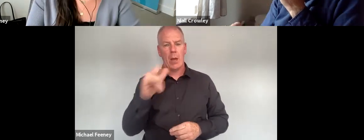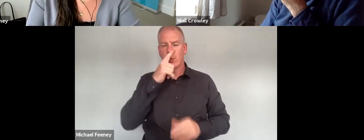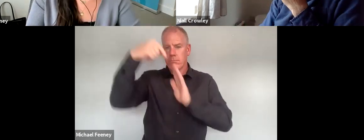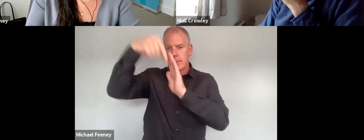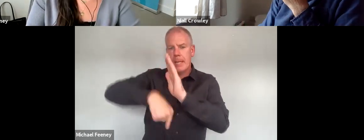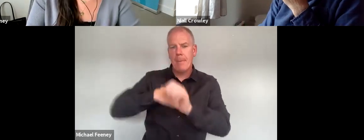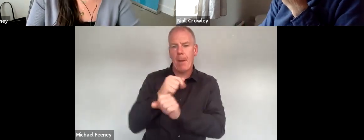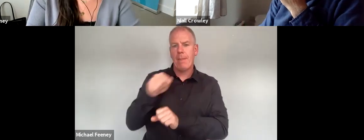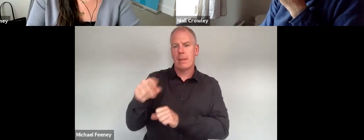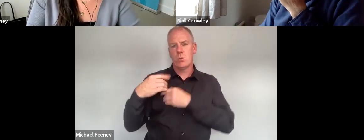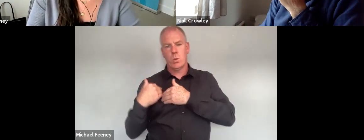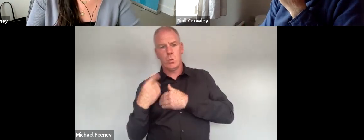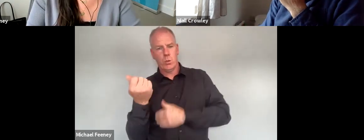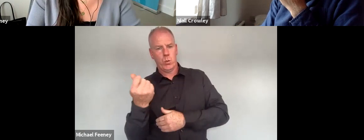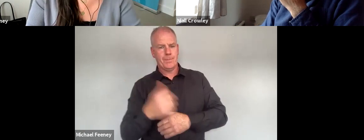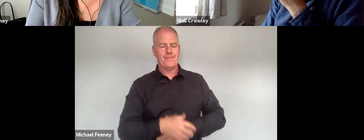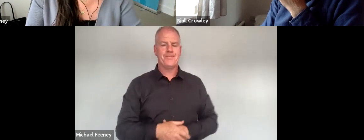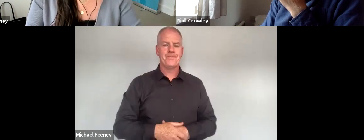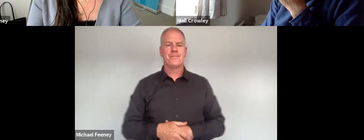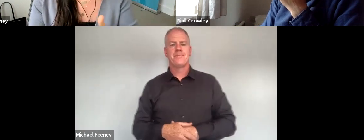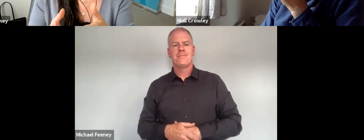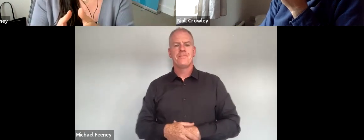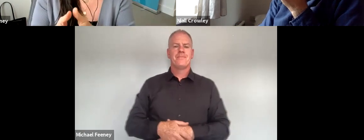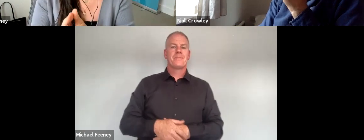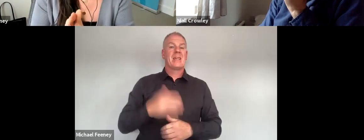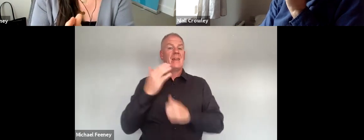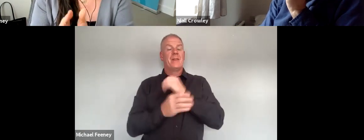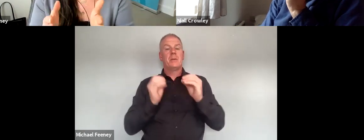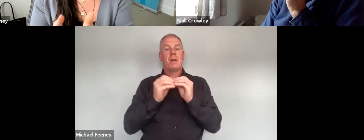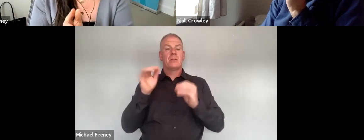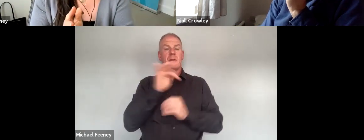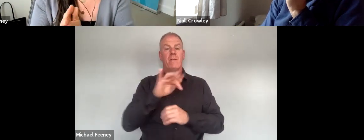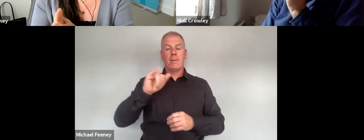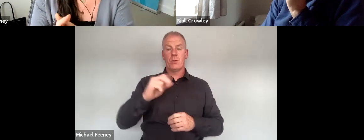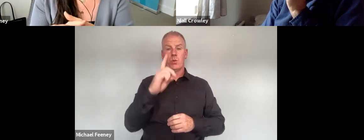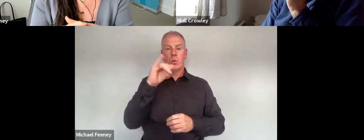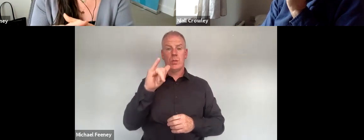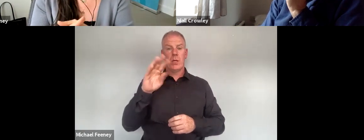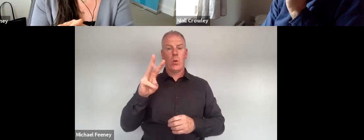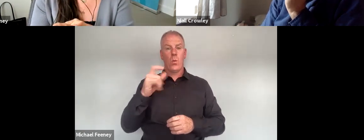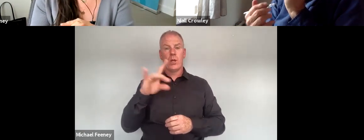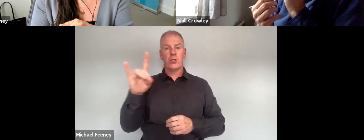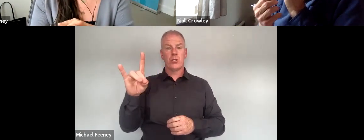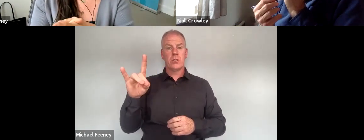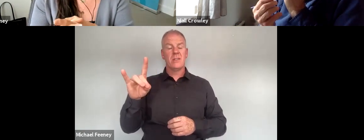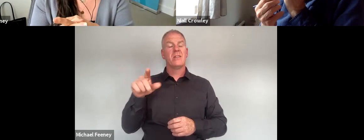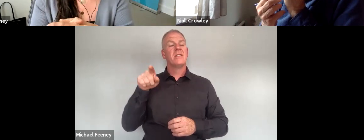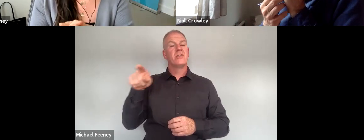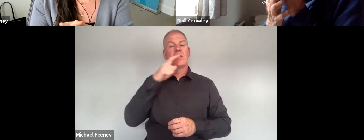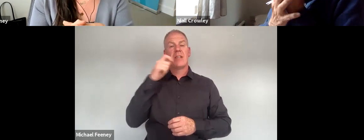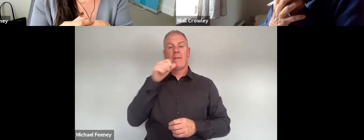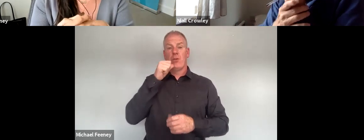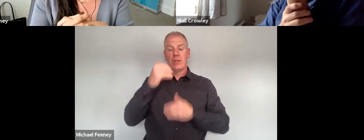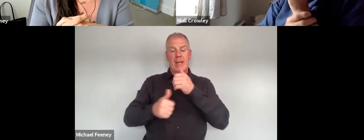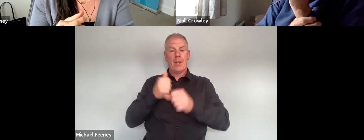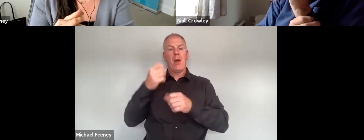the duty shortly and as mentioned by Judy Walsh in the first of these sessions we've exercised our power to initiate equality